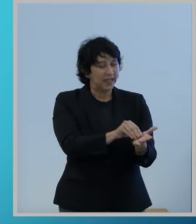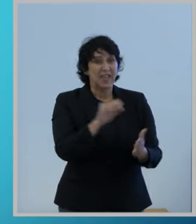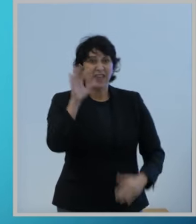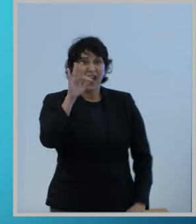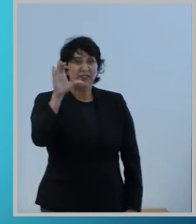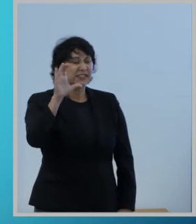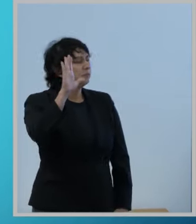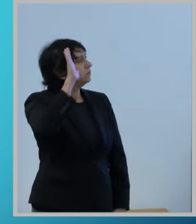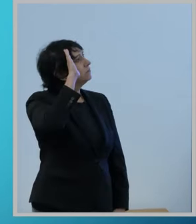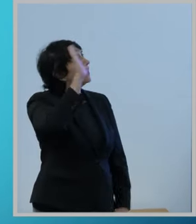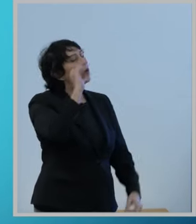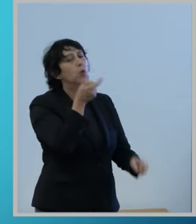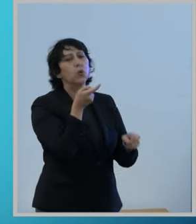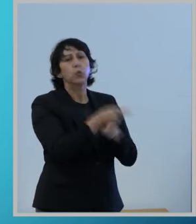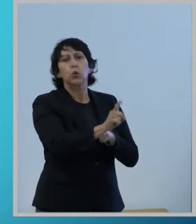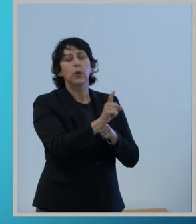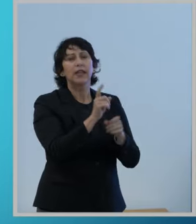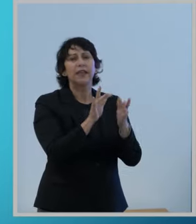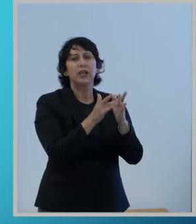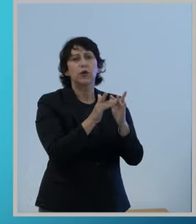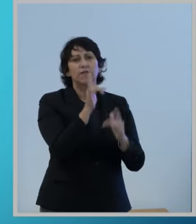Ruin the Internet Forever.